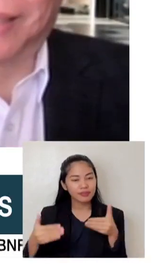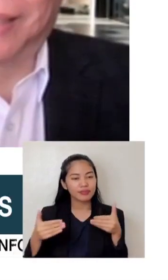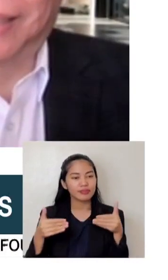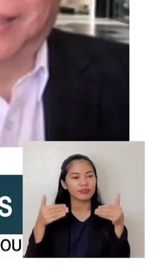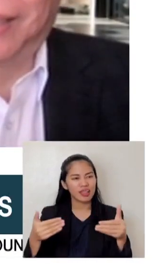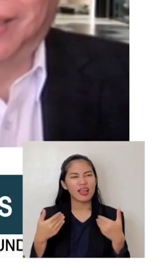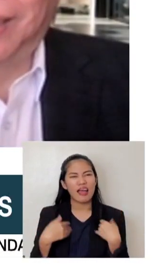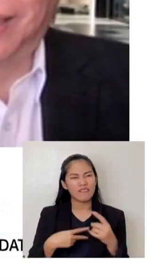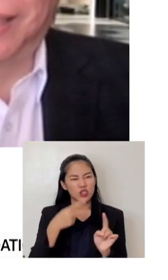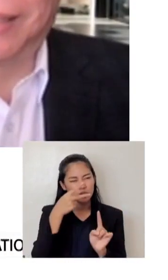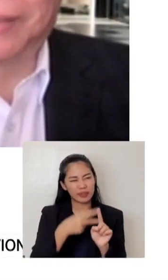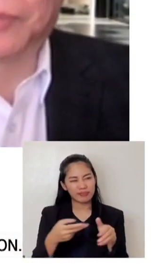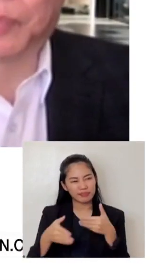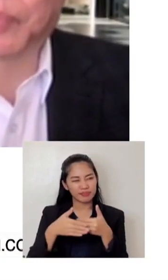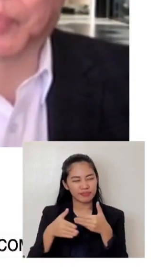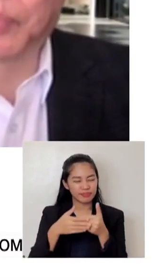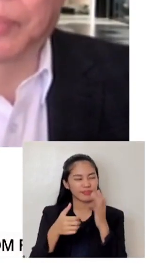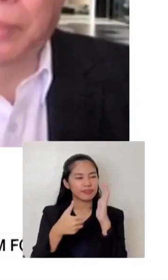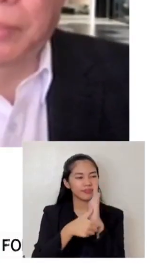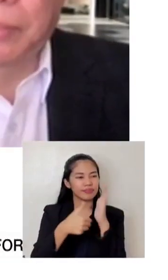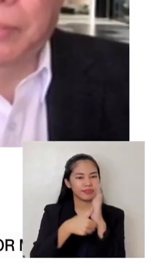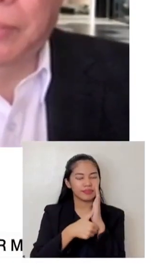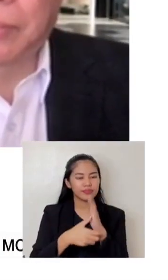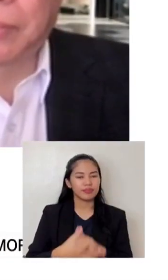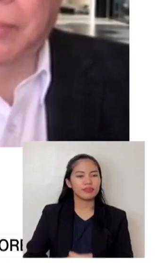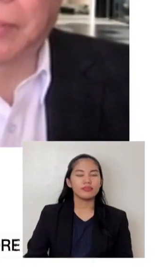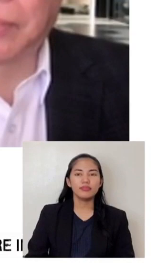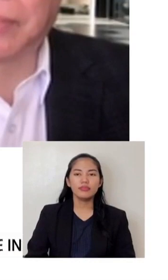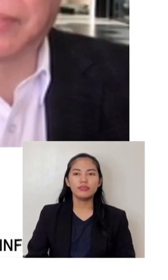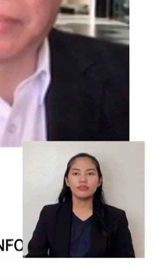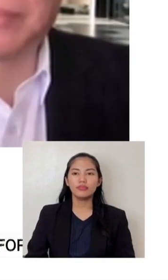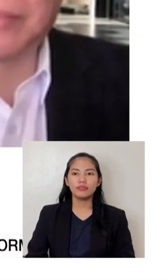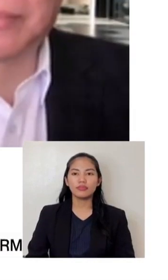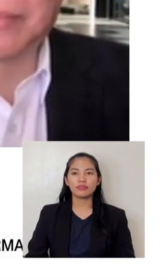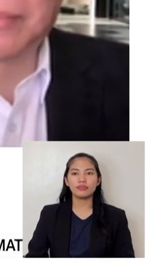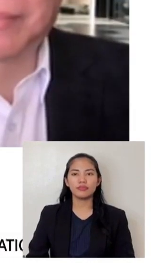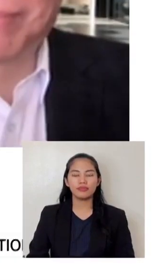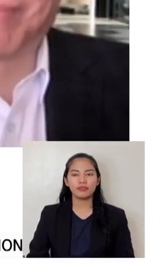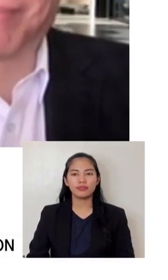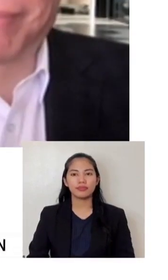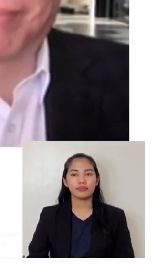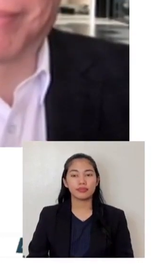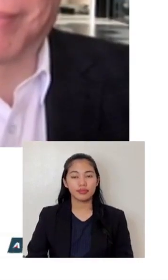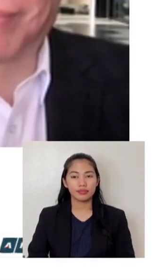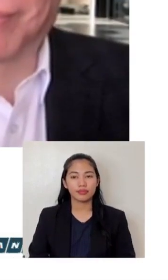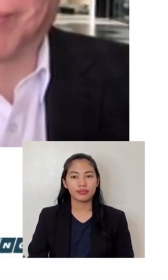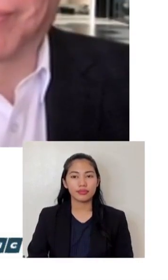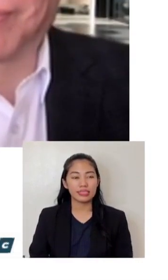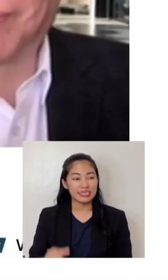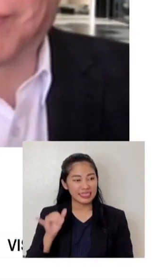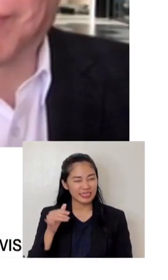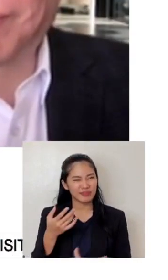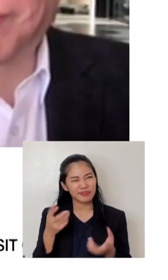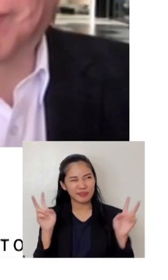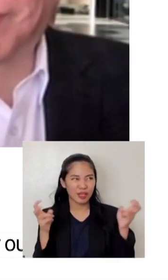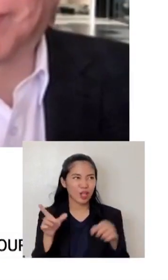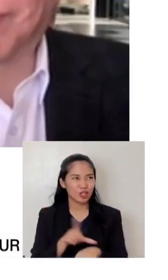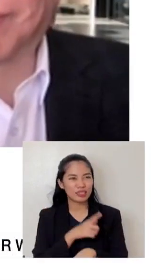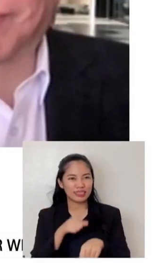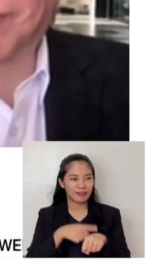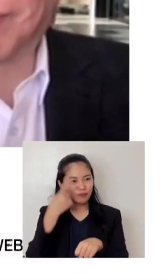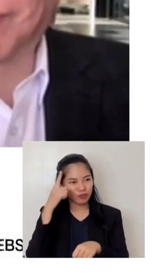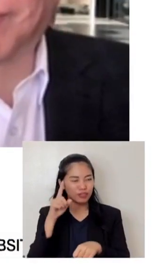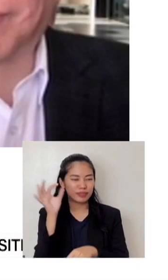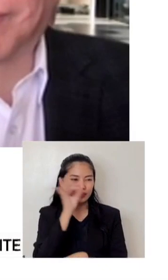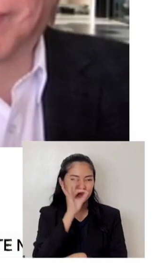months to go before the May 9 elections. Can be considered a long time for a voter, but it is actually